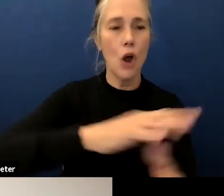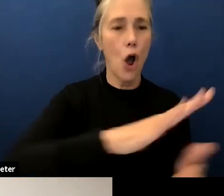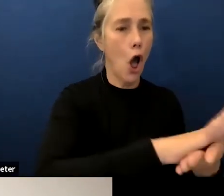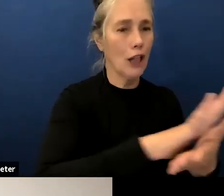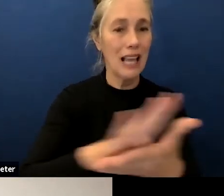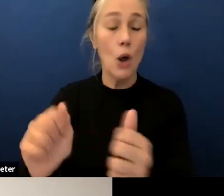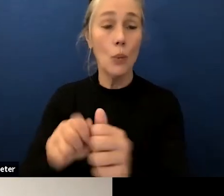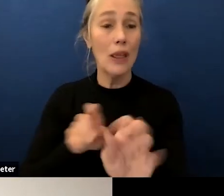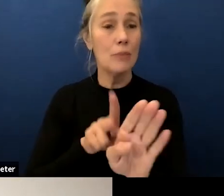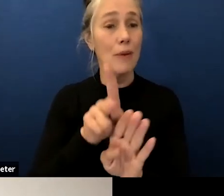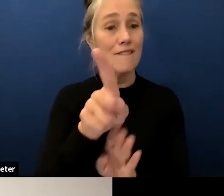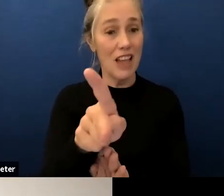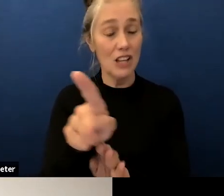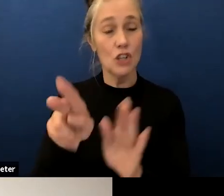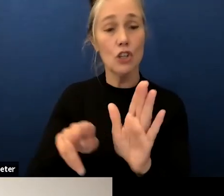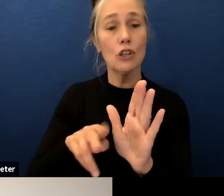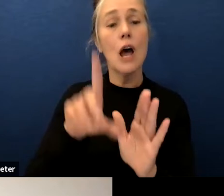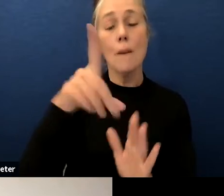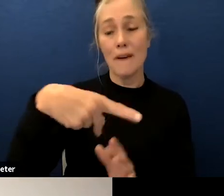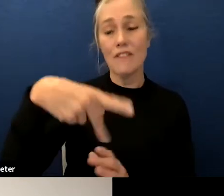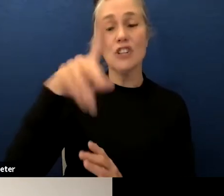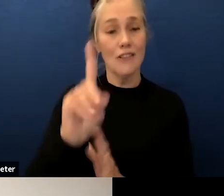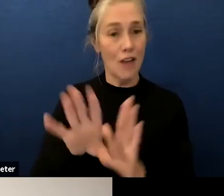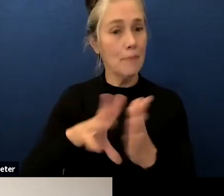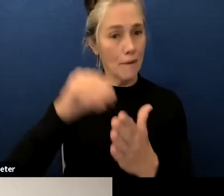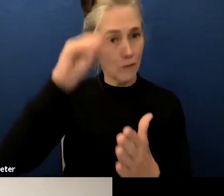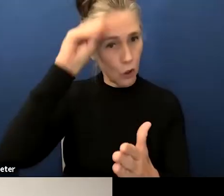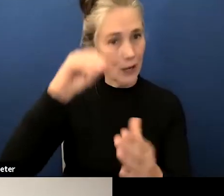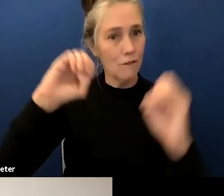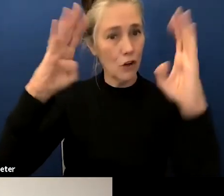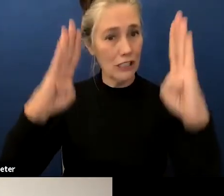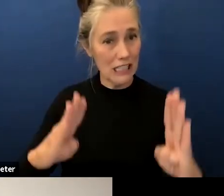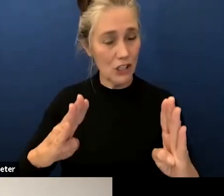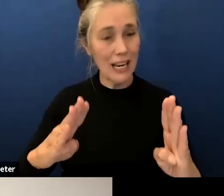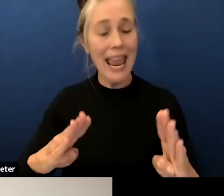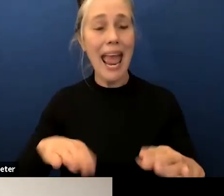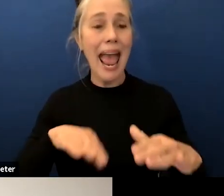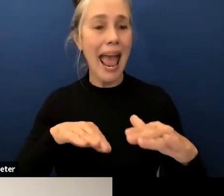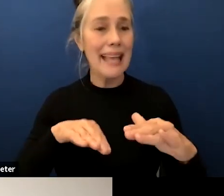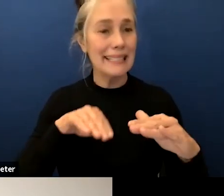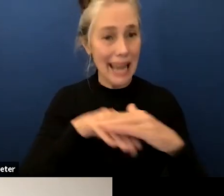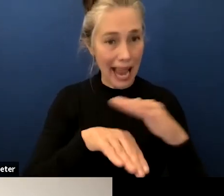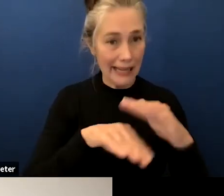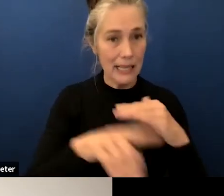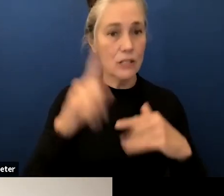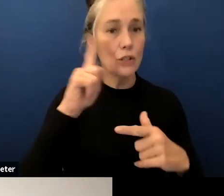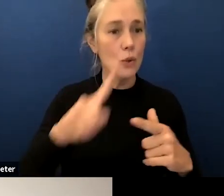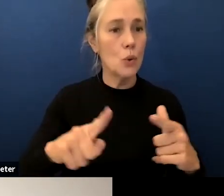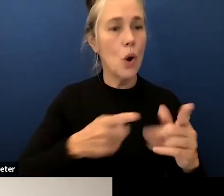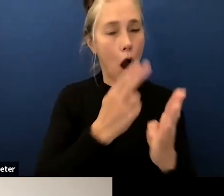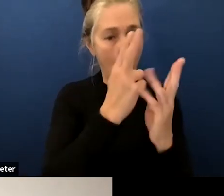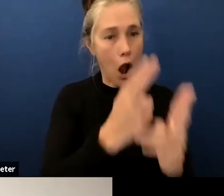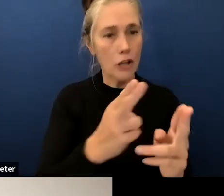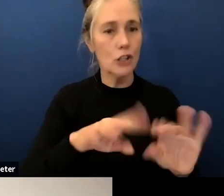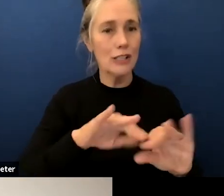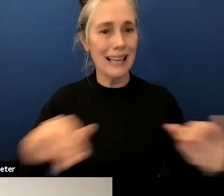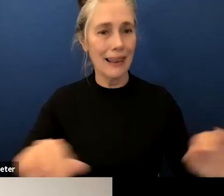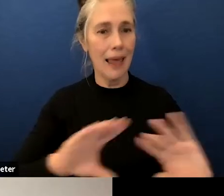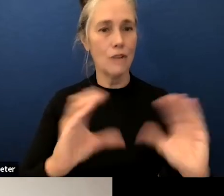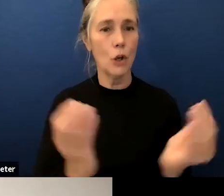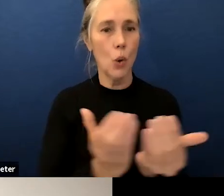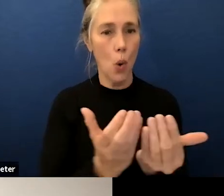learning for teachers integrated access to honors level coursework and credit and professional learning of